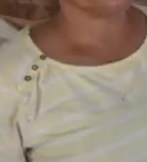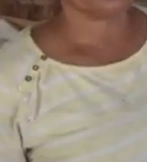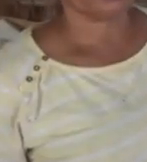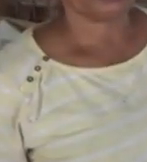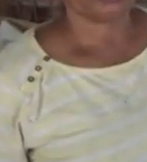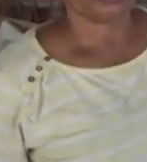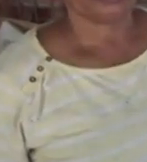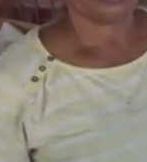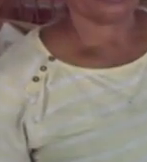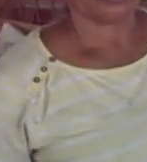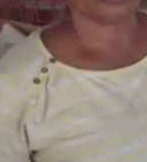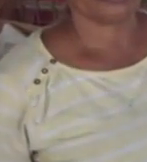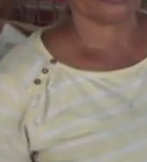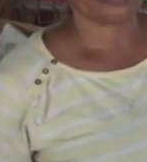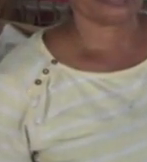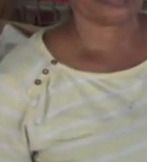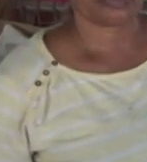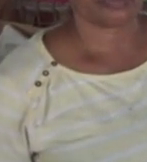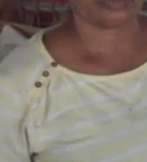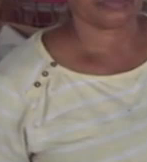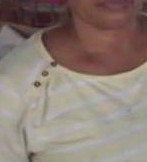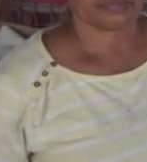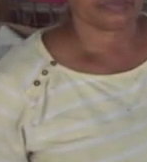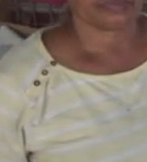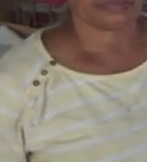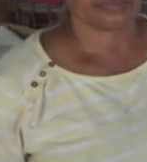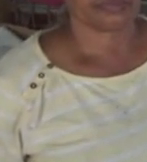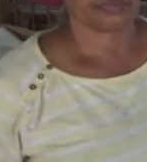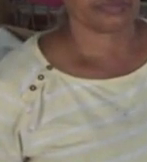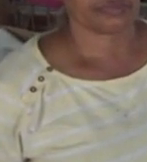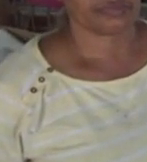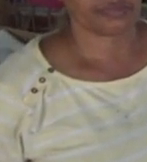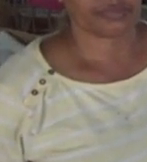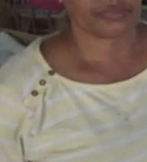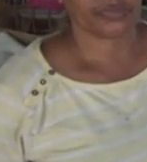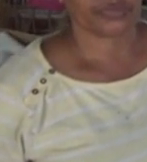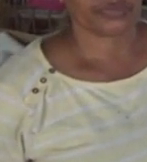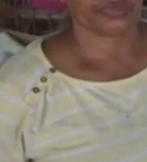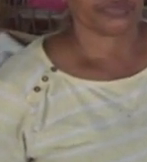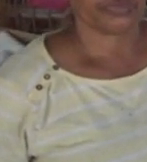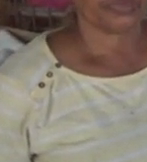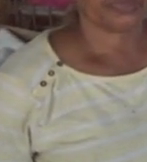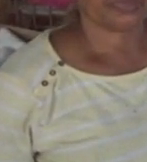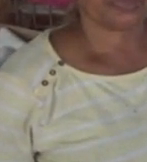The Rewa